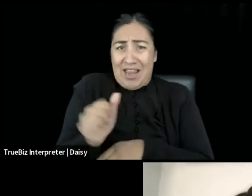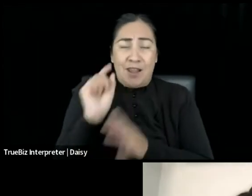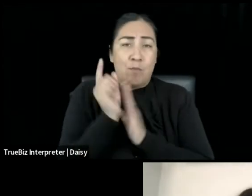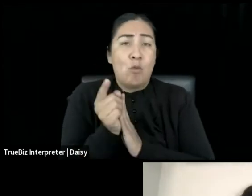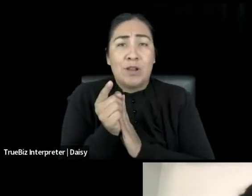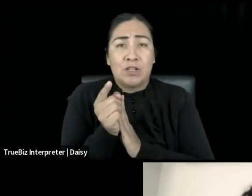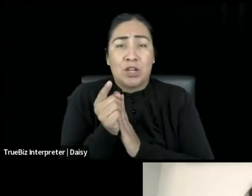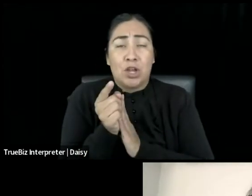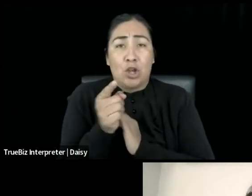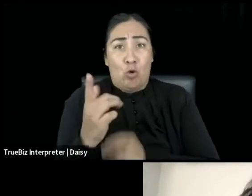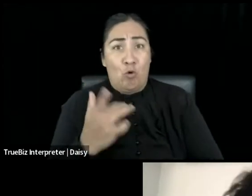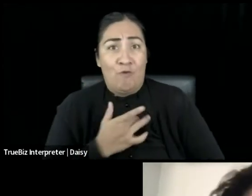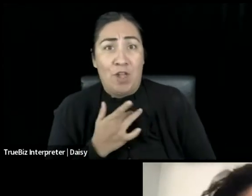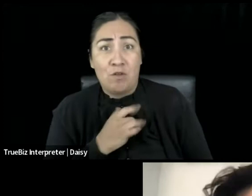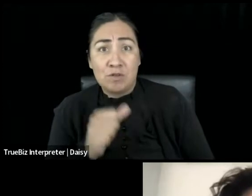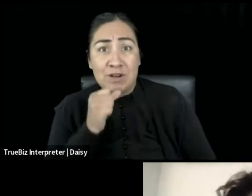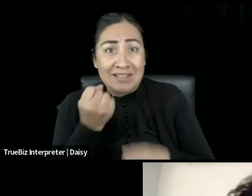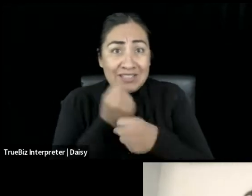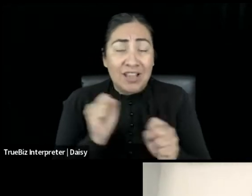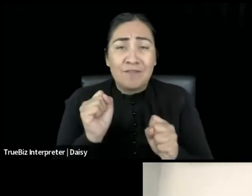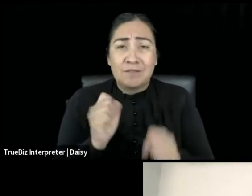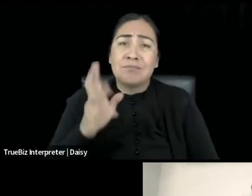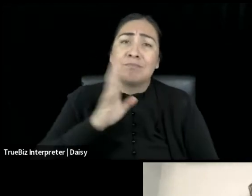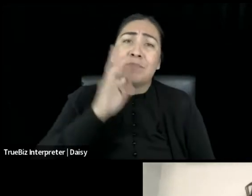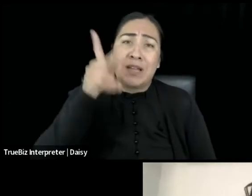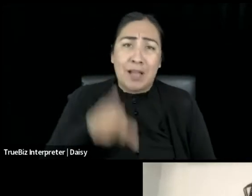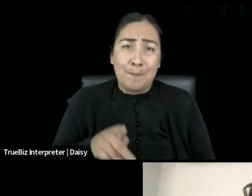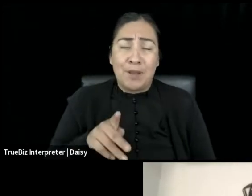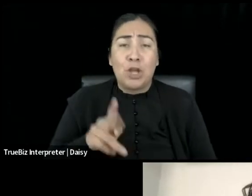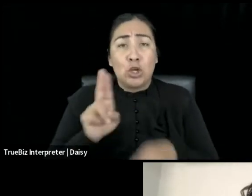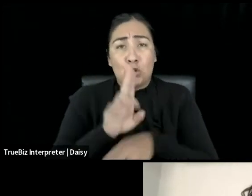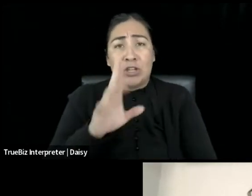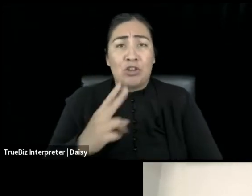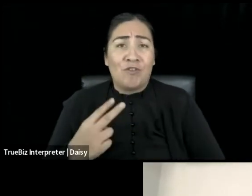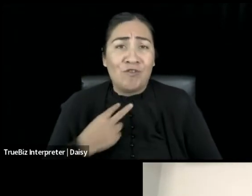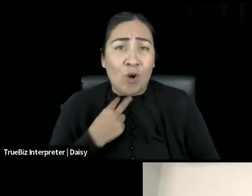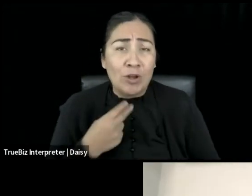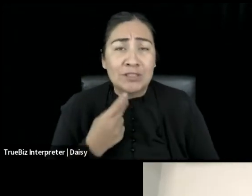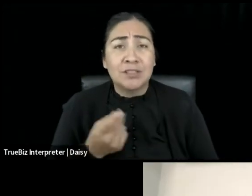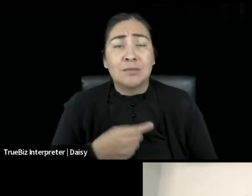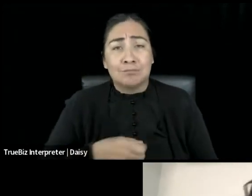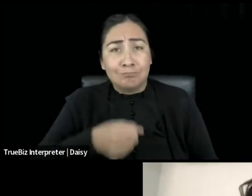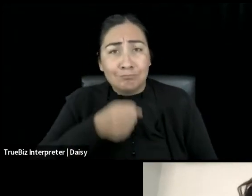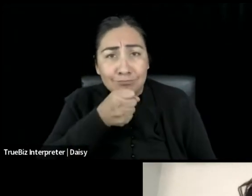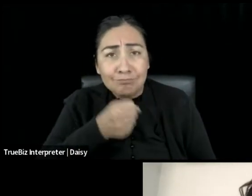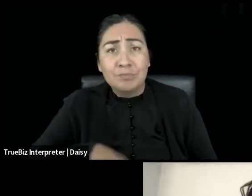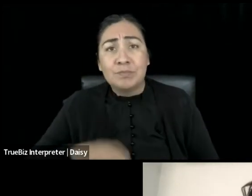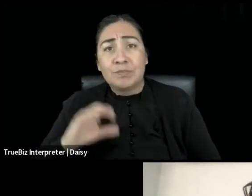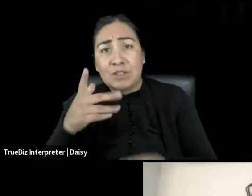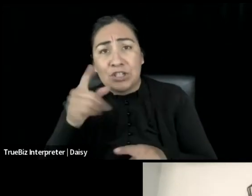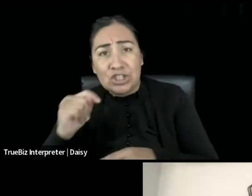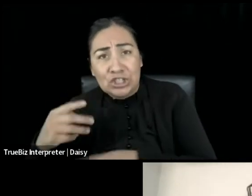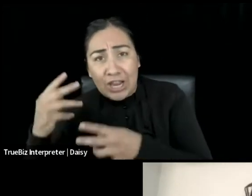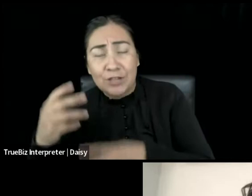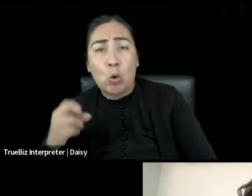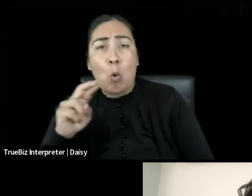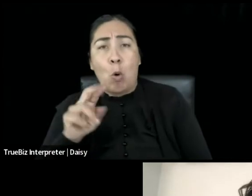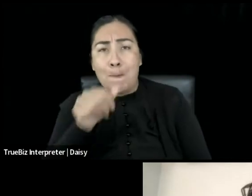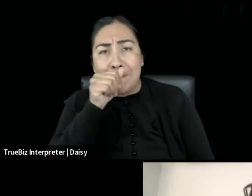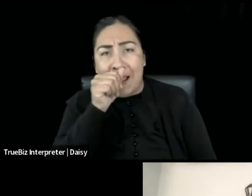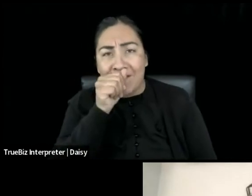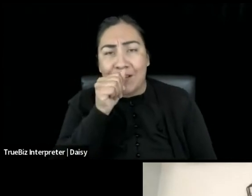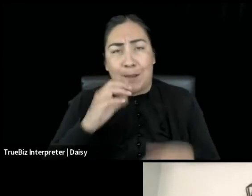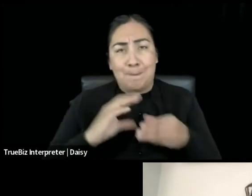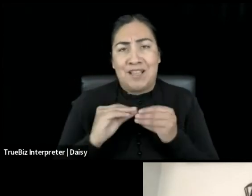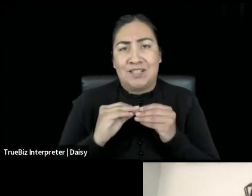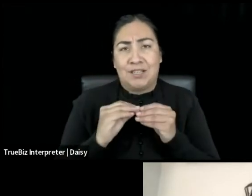speak up for your own safety using your voice, the chat, or even private messaging me or a colleague if that feels more supportive. Whether it's